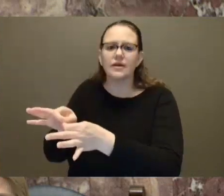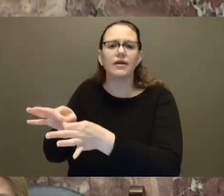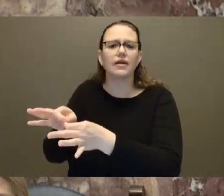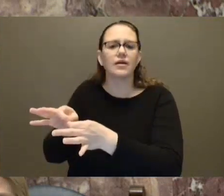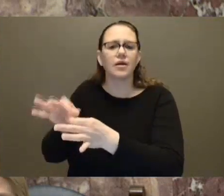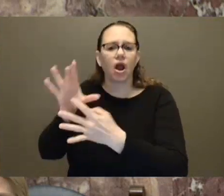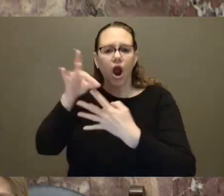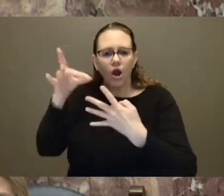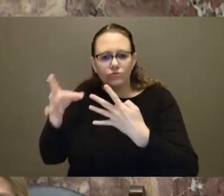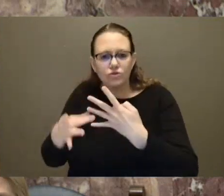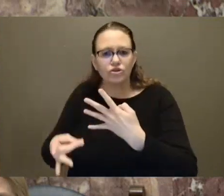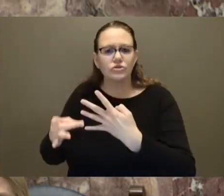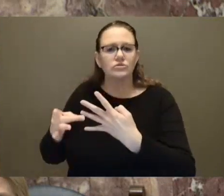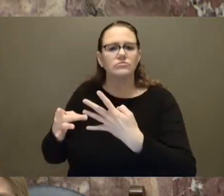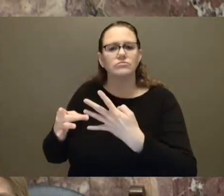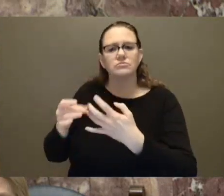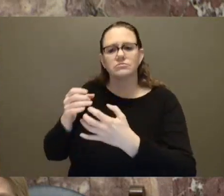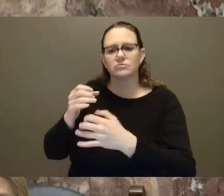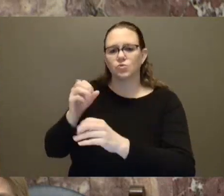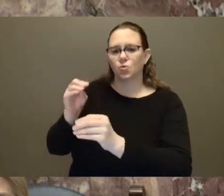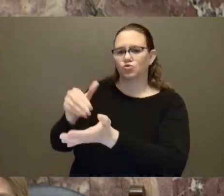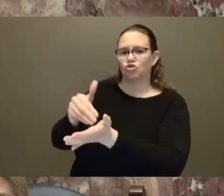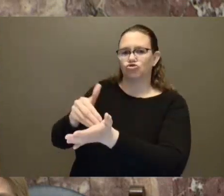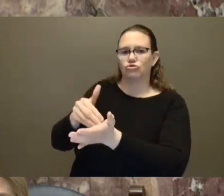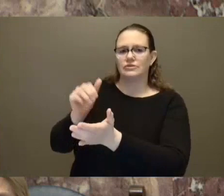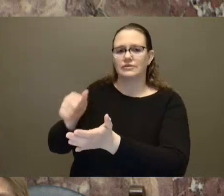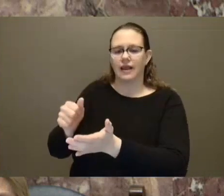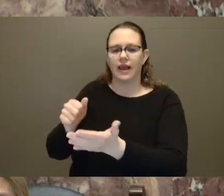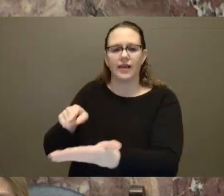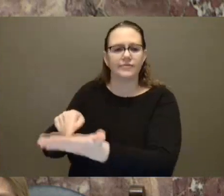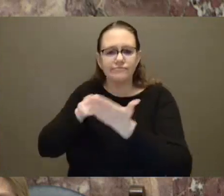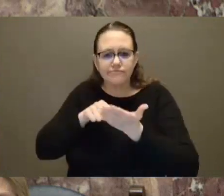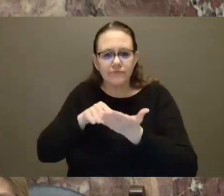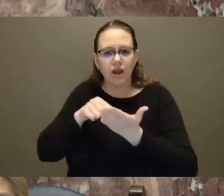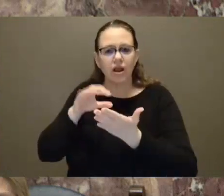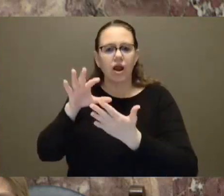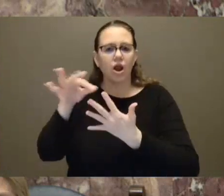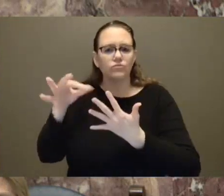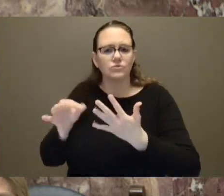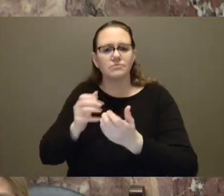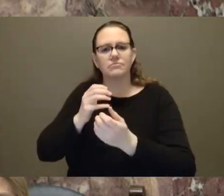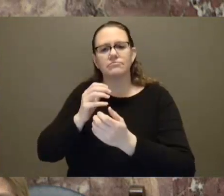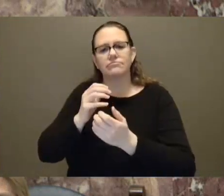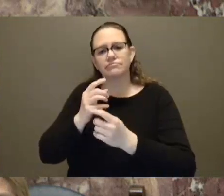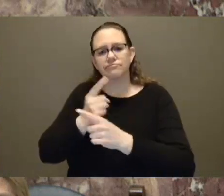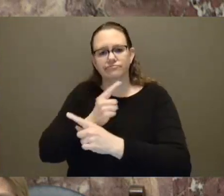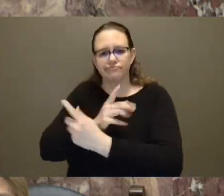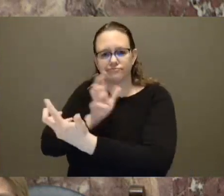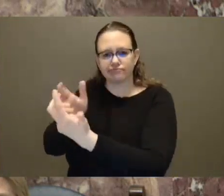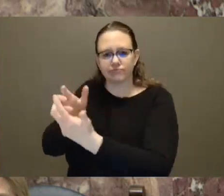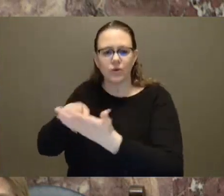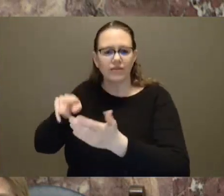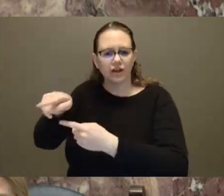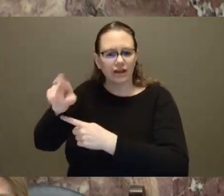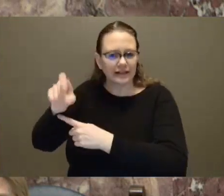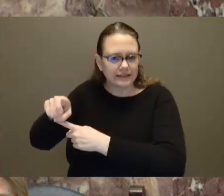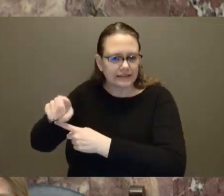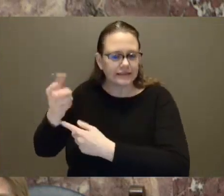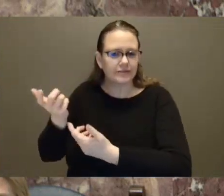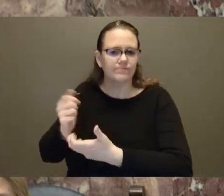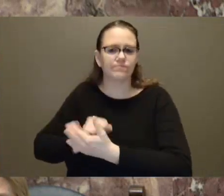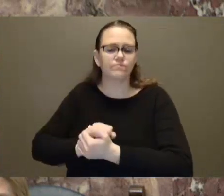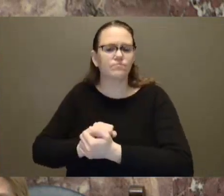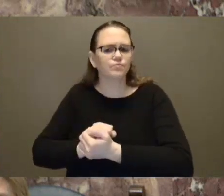the medications that people are needing. We are making witness dosing the default for new medications. A number of